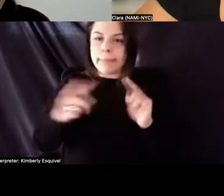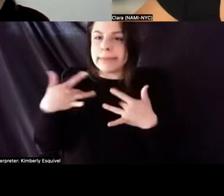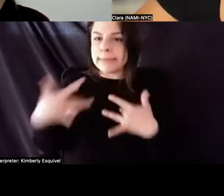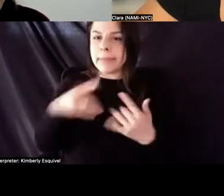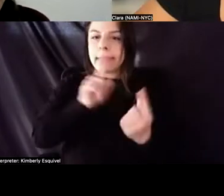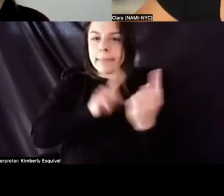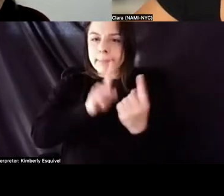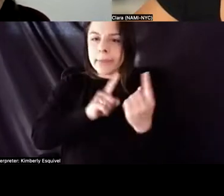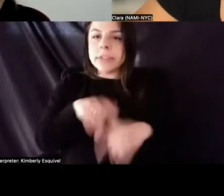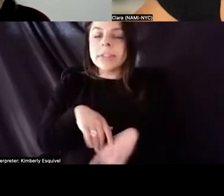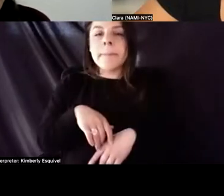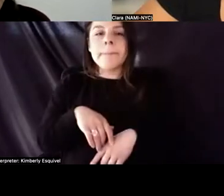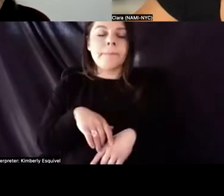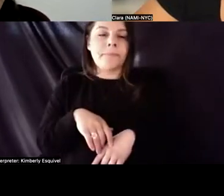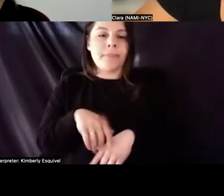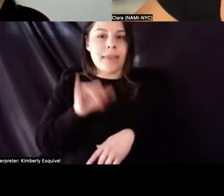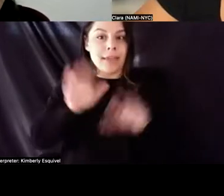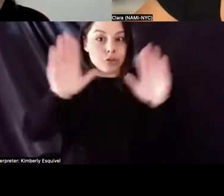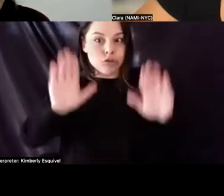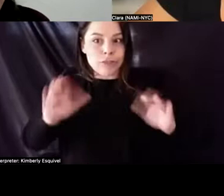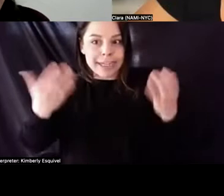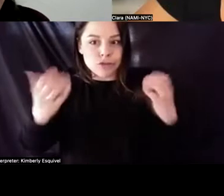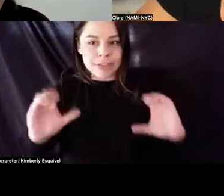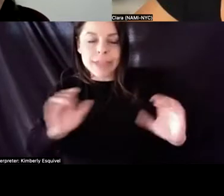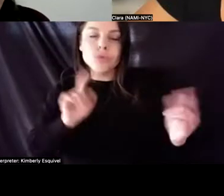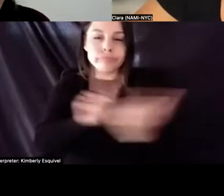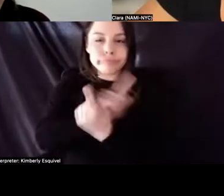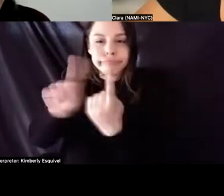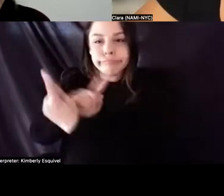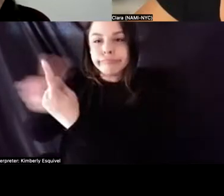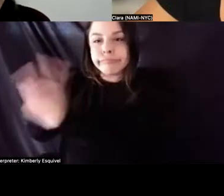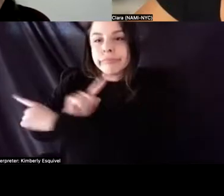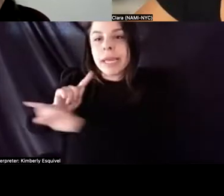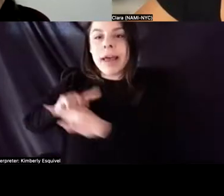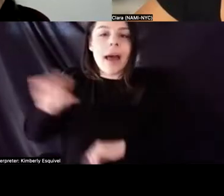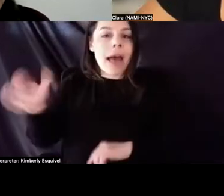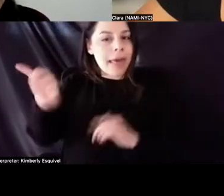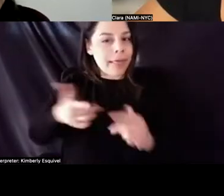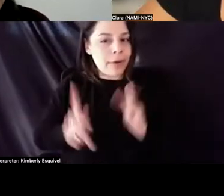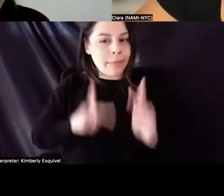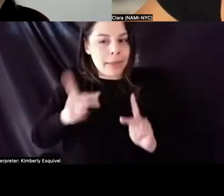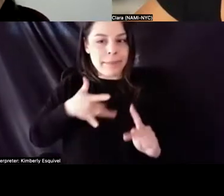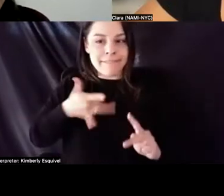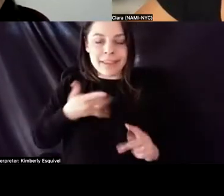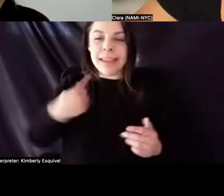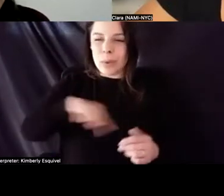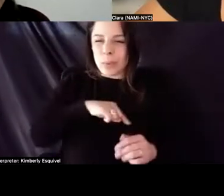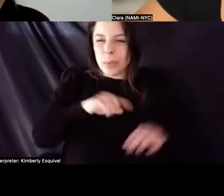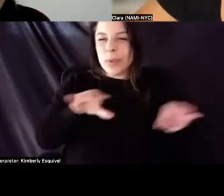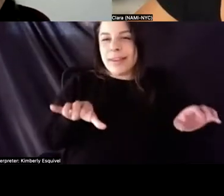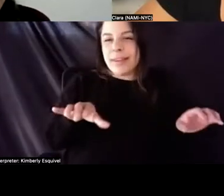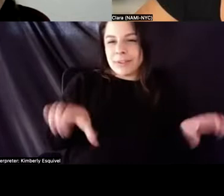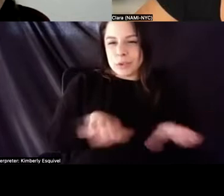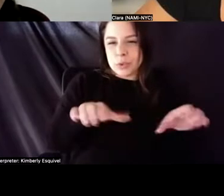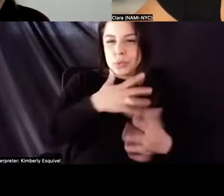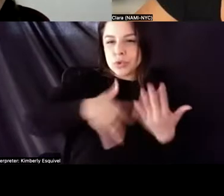And so it's a really great chance to go and meet up with, um, other people kind of feeling there's, we also do socialization events and it, there's a feeling